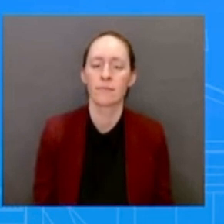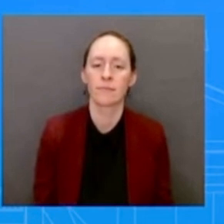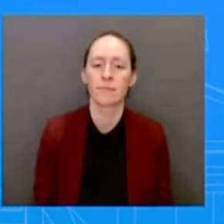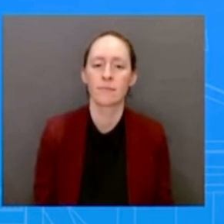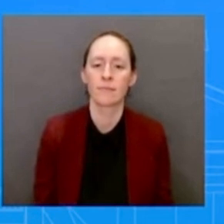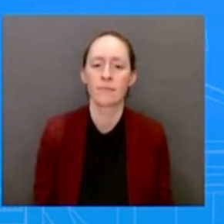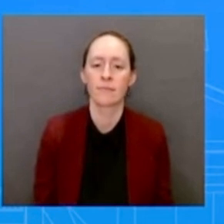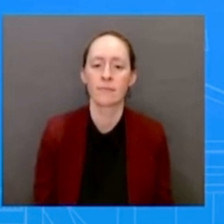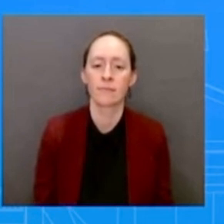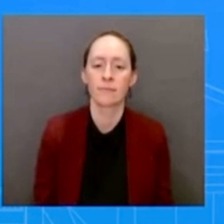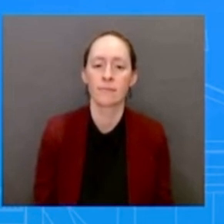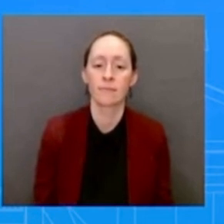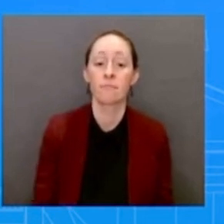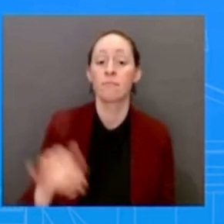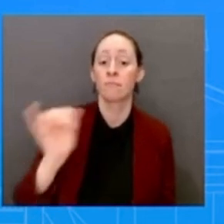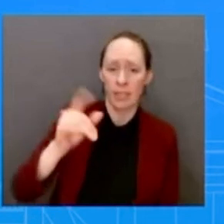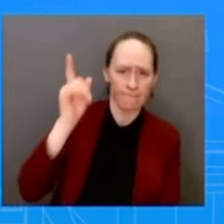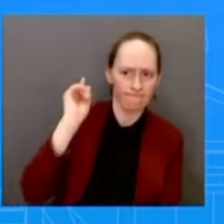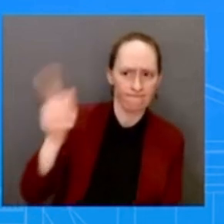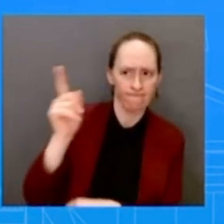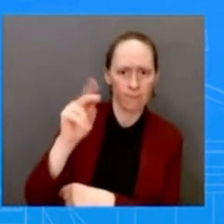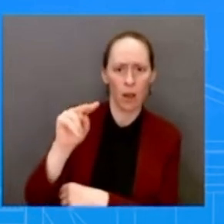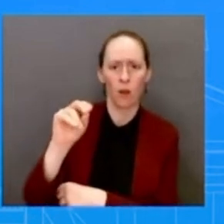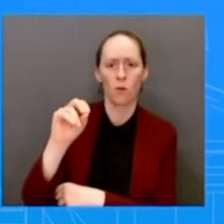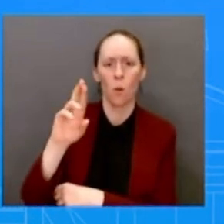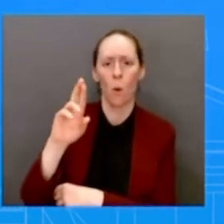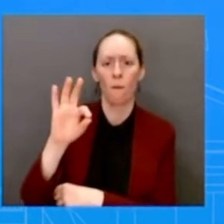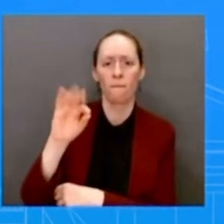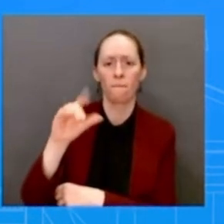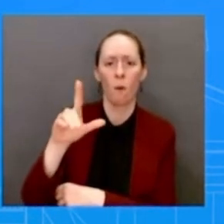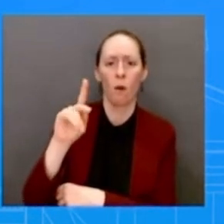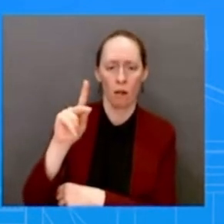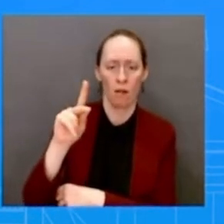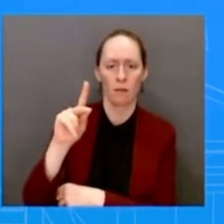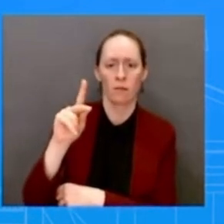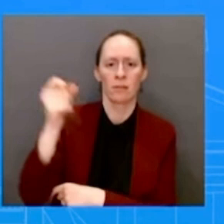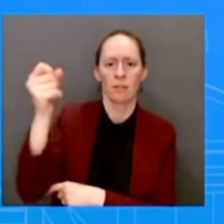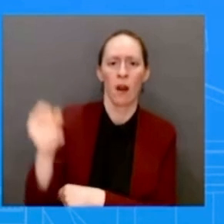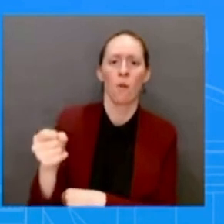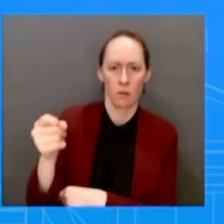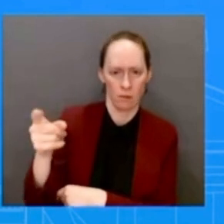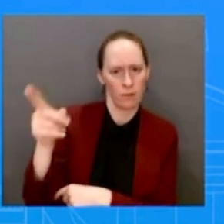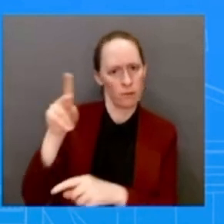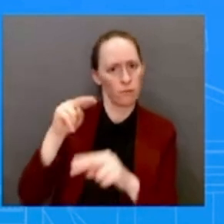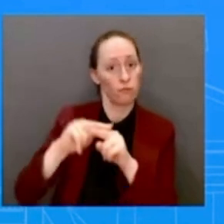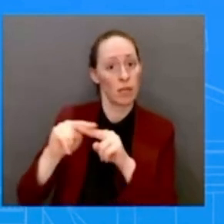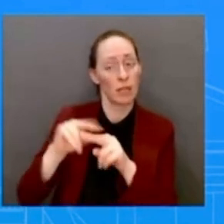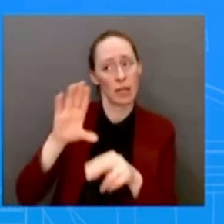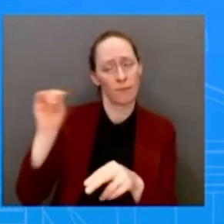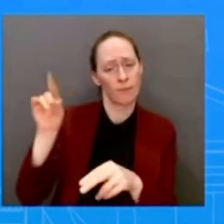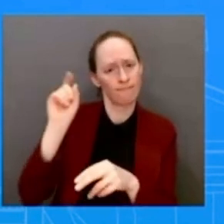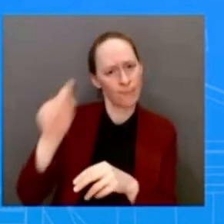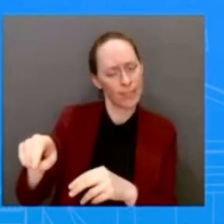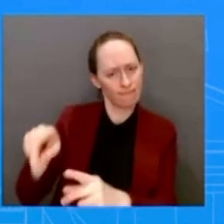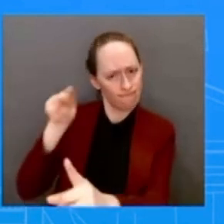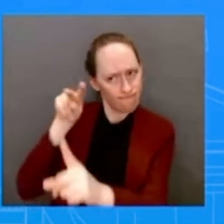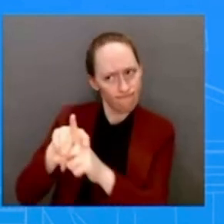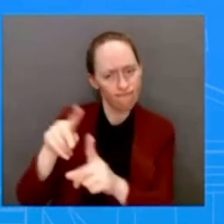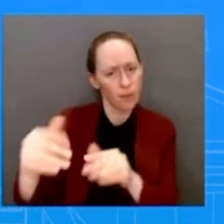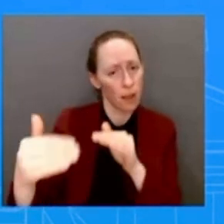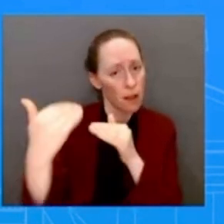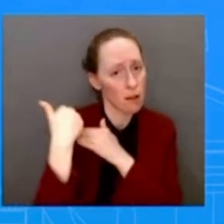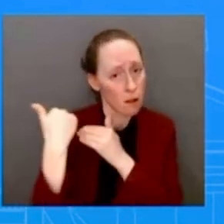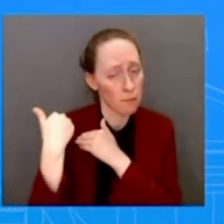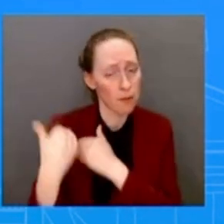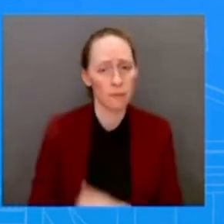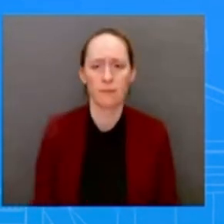for the mess that they created. And that's what you're seeing. You've seen the EPA administrator, he was just there for a third time. And so the